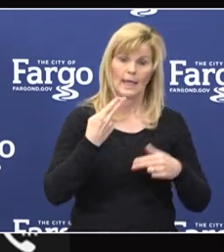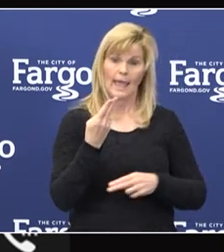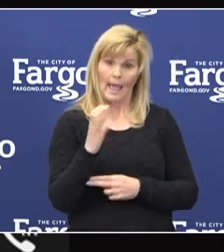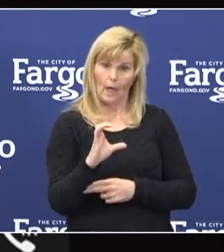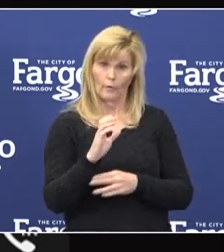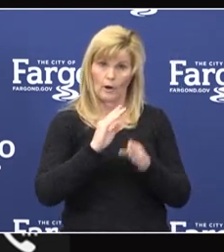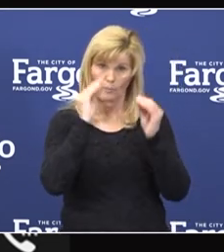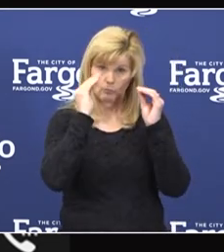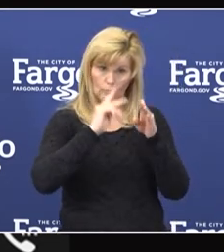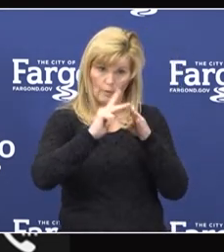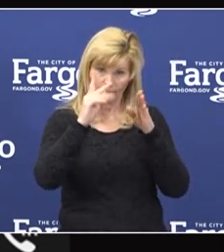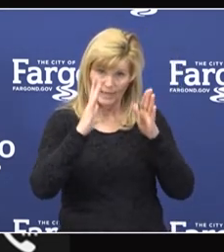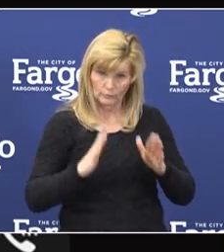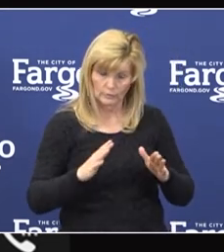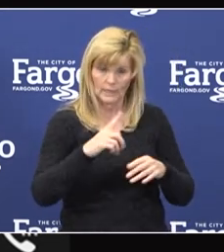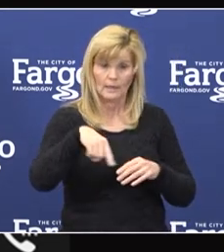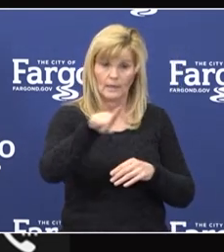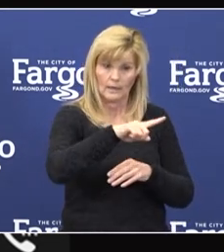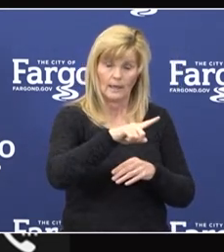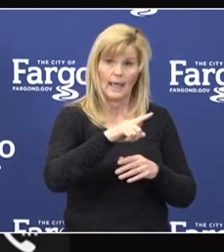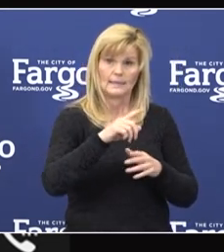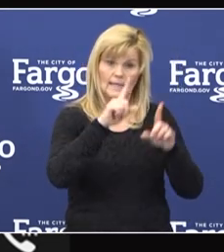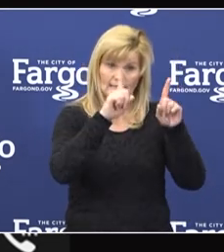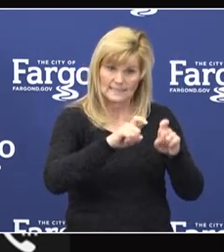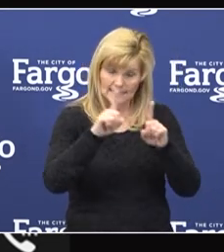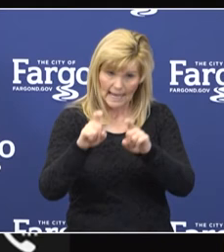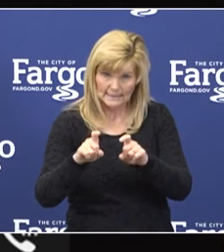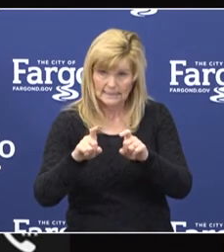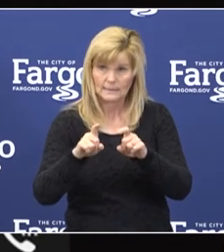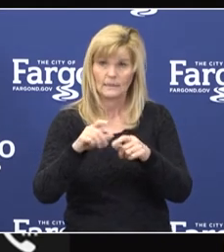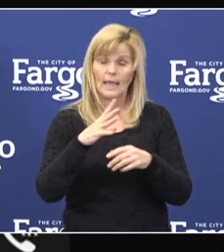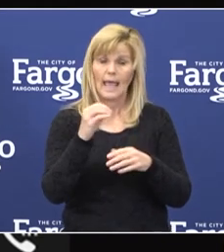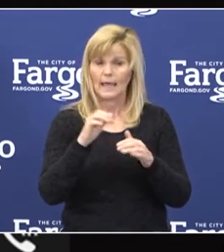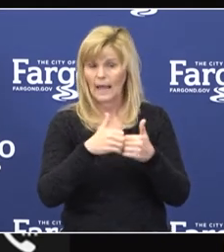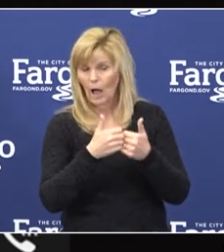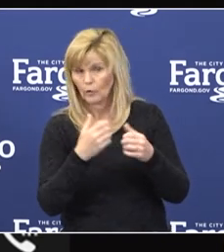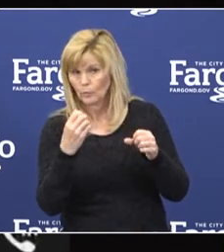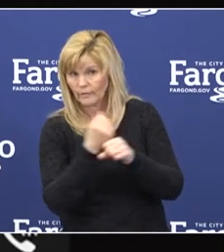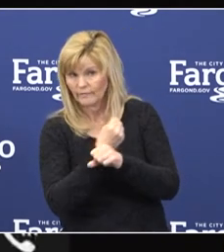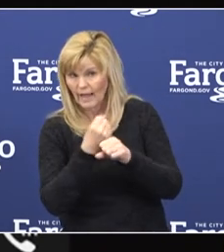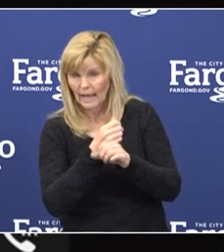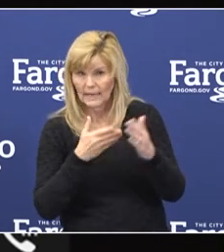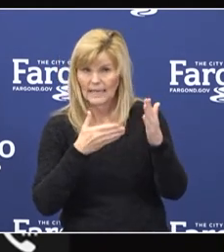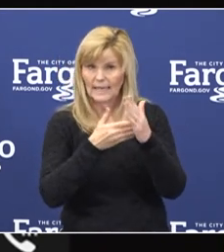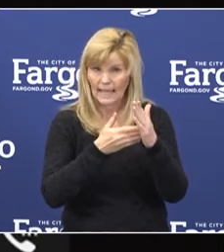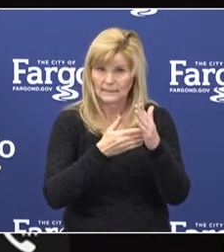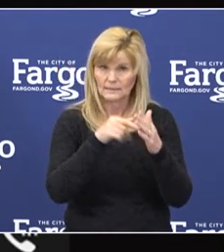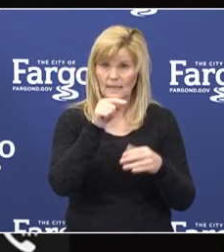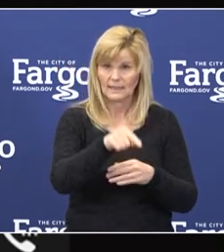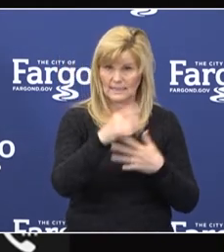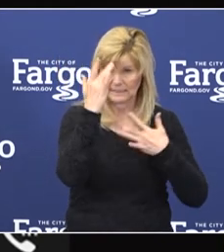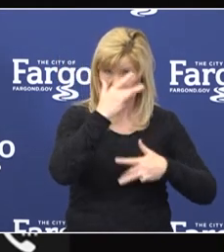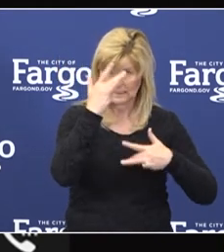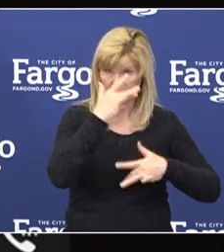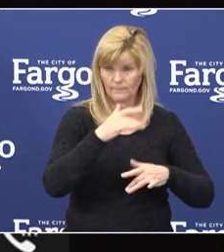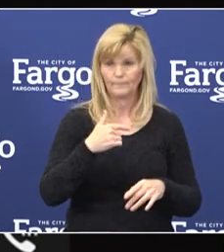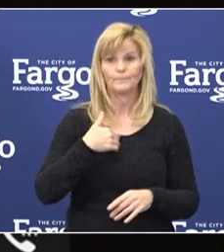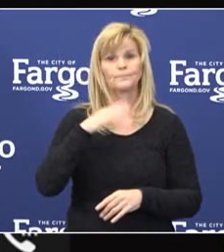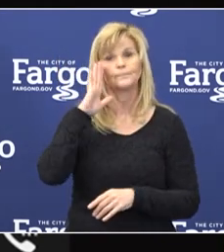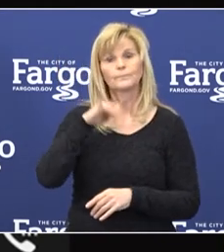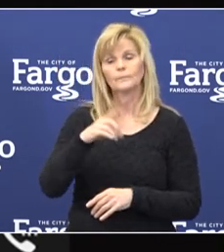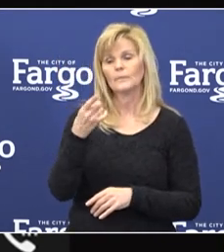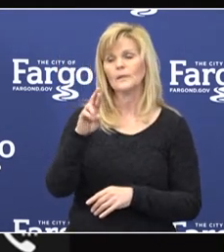as they develop testing and mitigation strategies in the ongoing fight against this disease. And I know